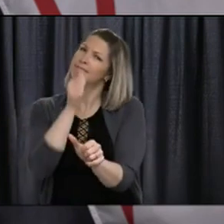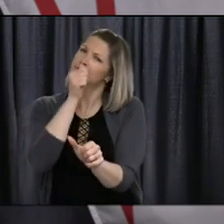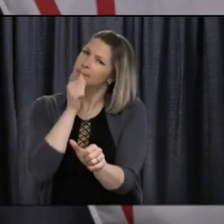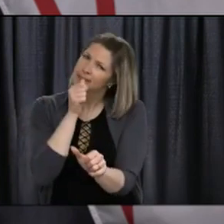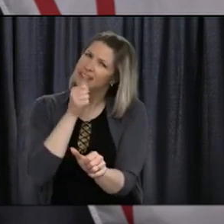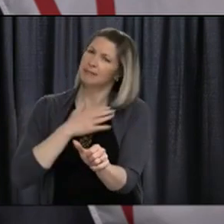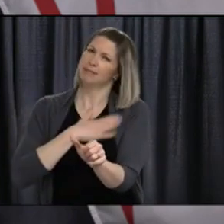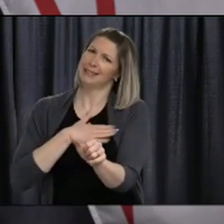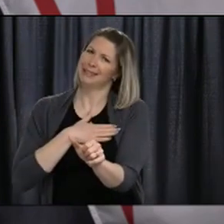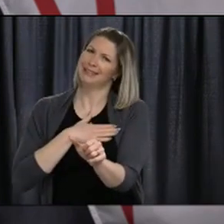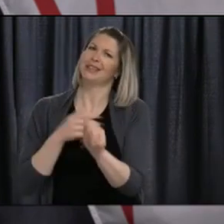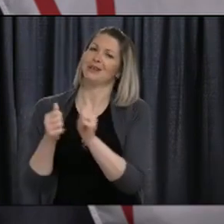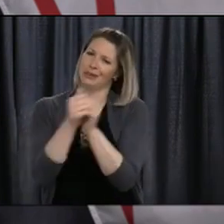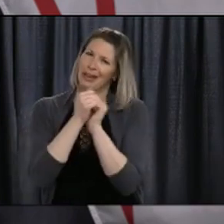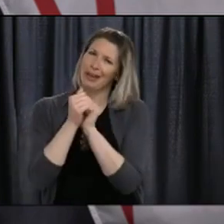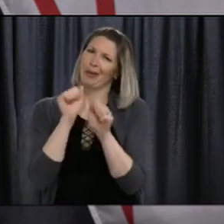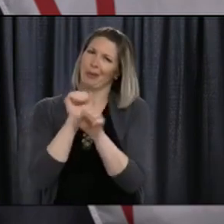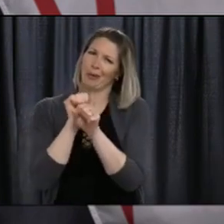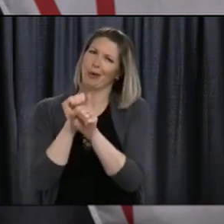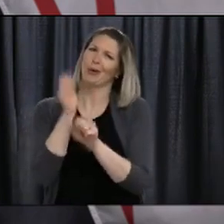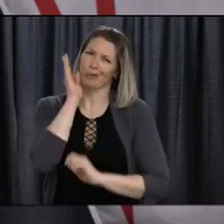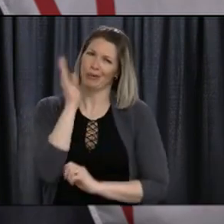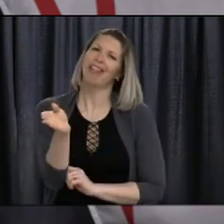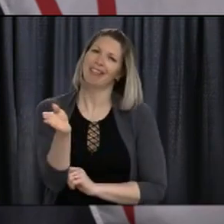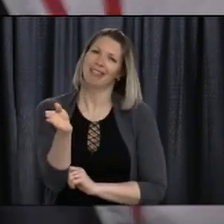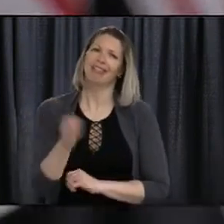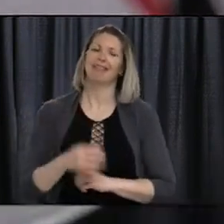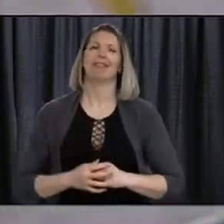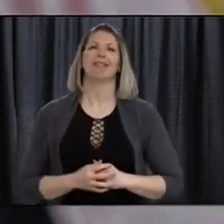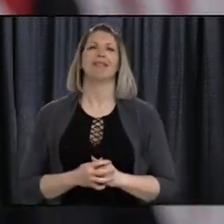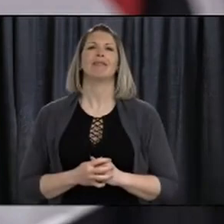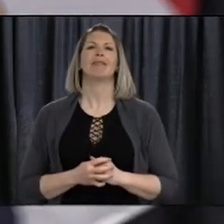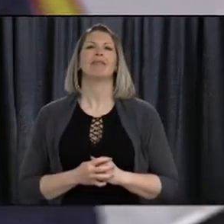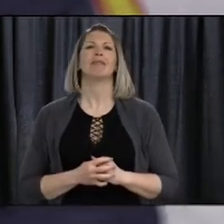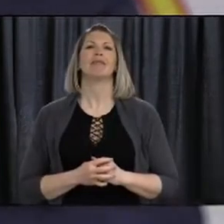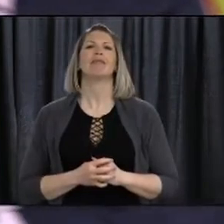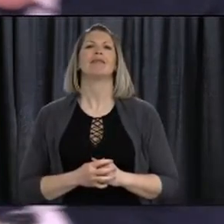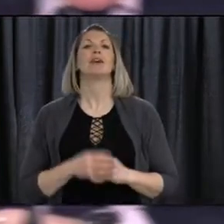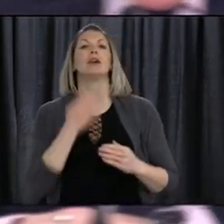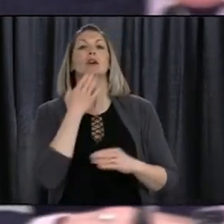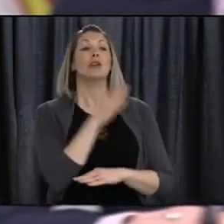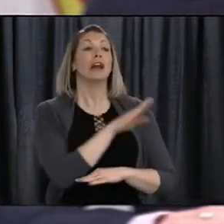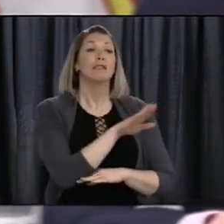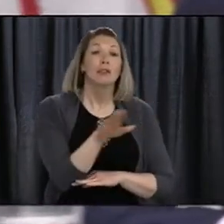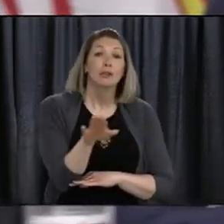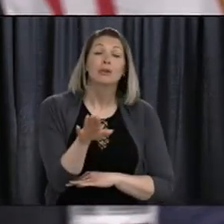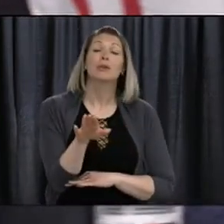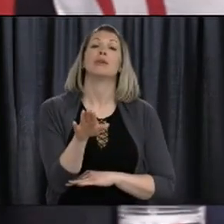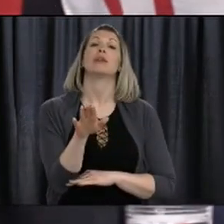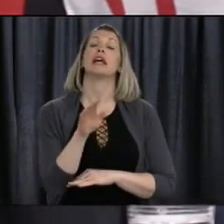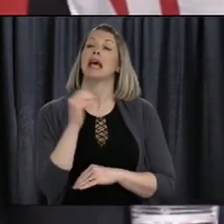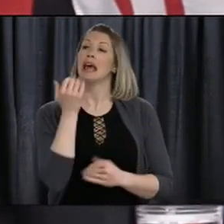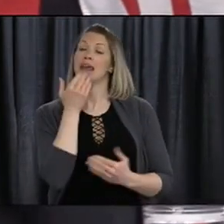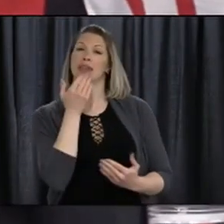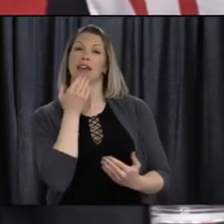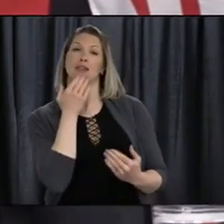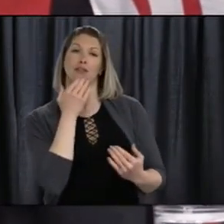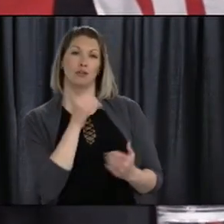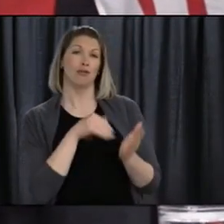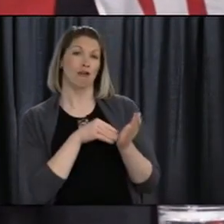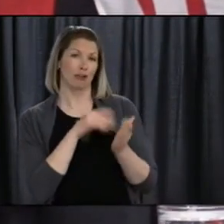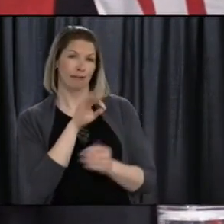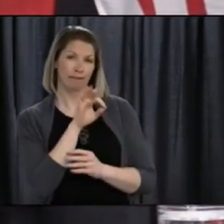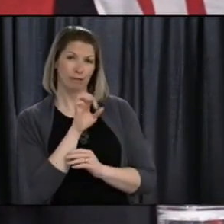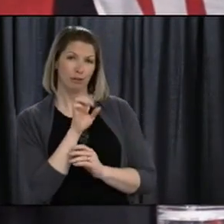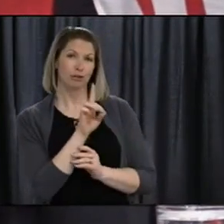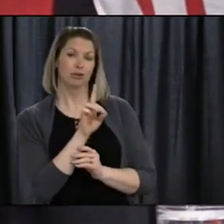this together. Thank you. Thank you, Dr. Fitzgerald, and good afternoon, everyone, again. One more positive case